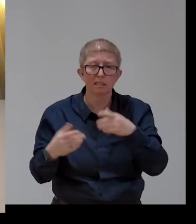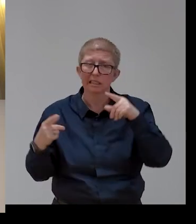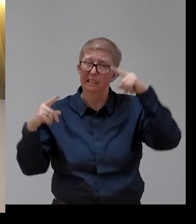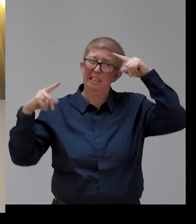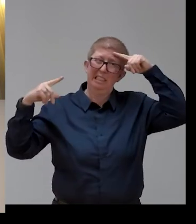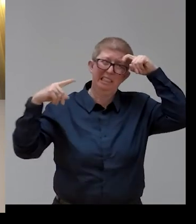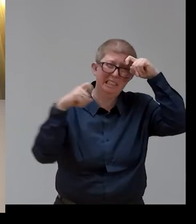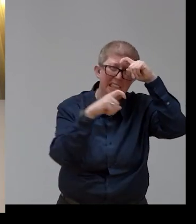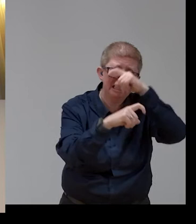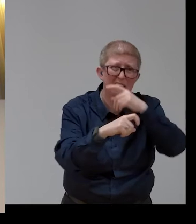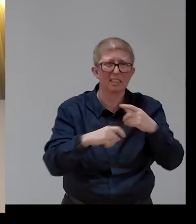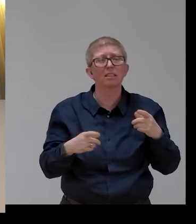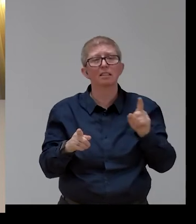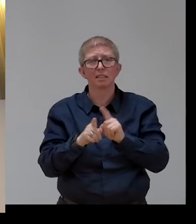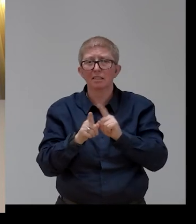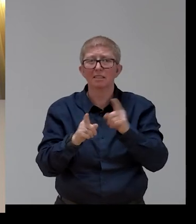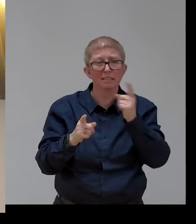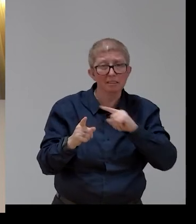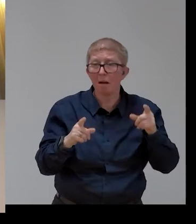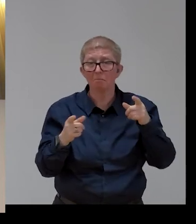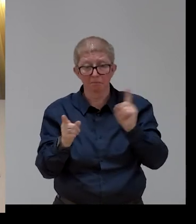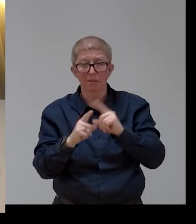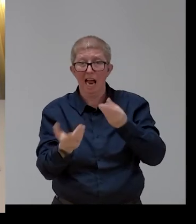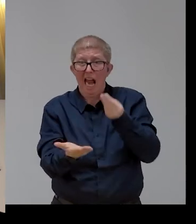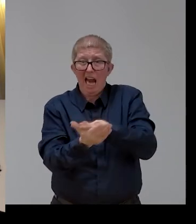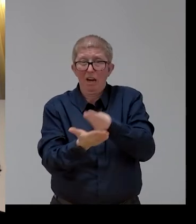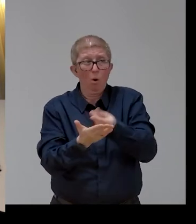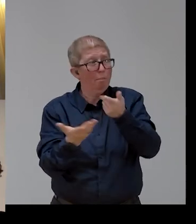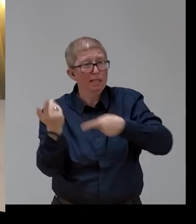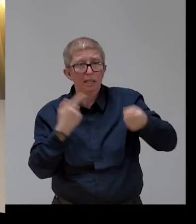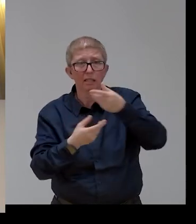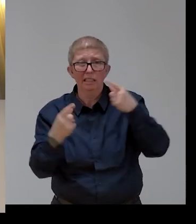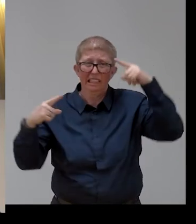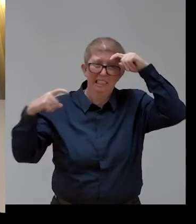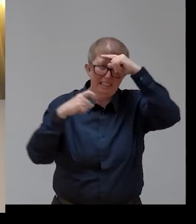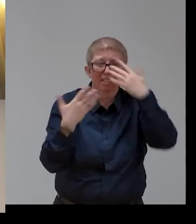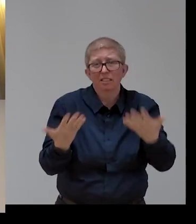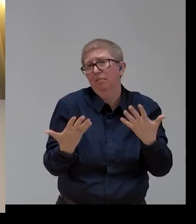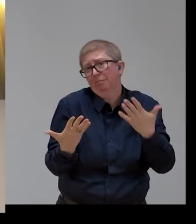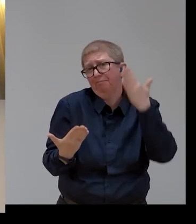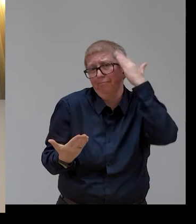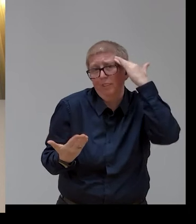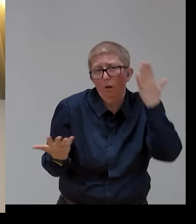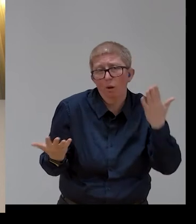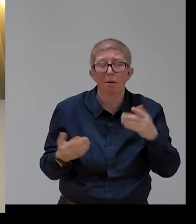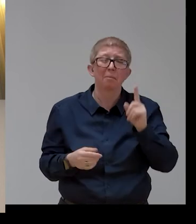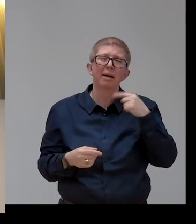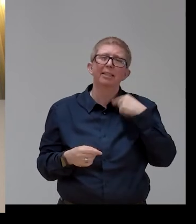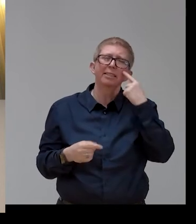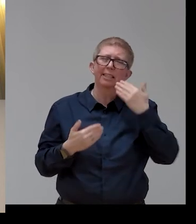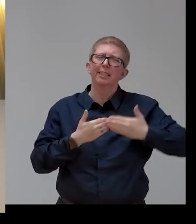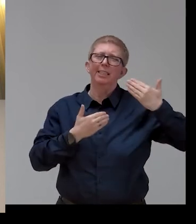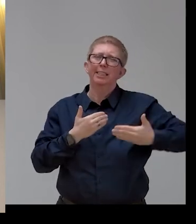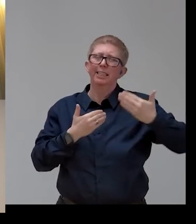economy and the difficulties in which our economy is. But we see quite often that persons with a disability go